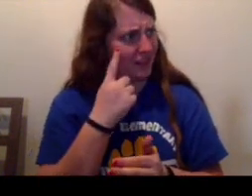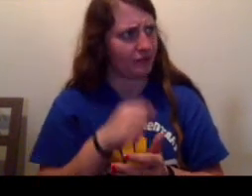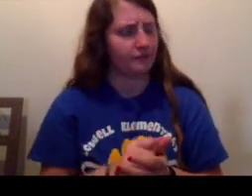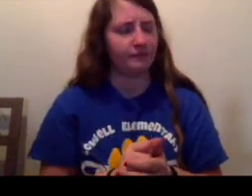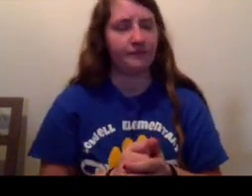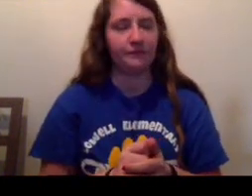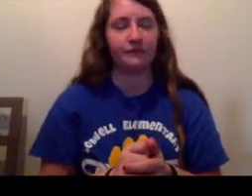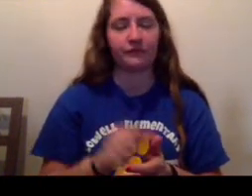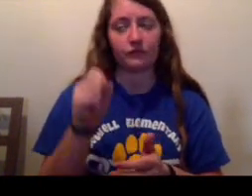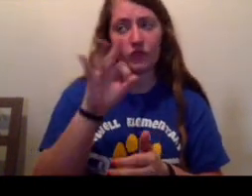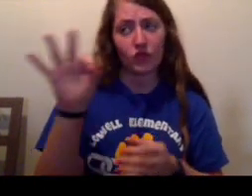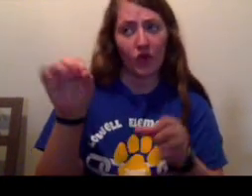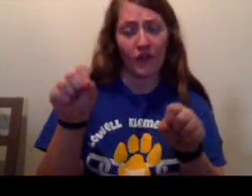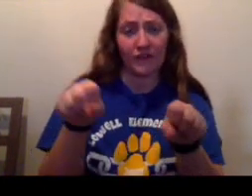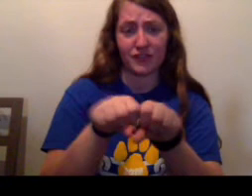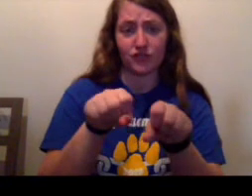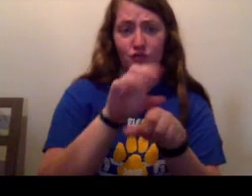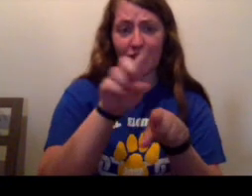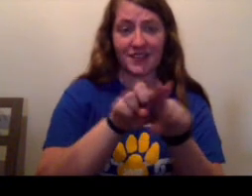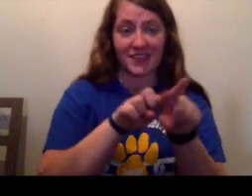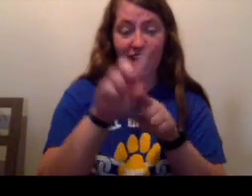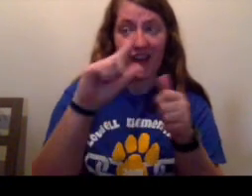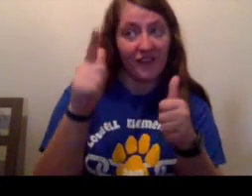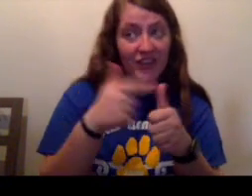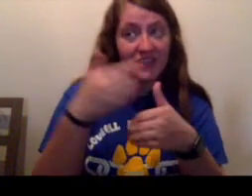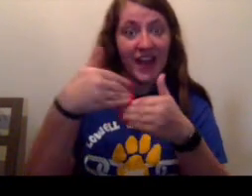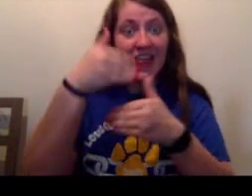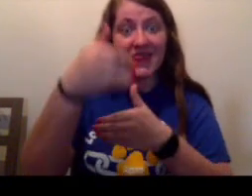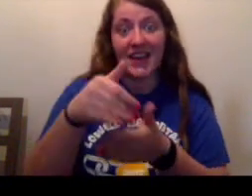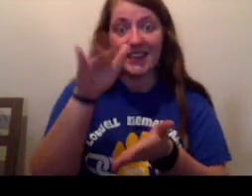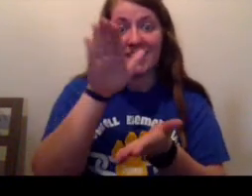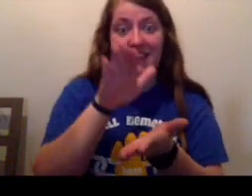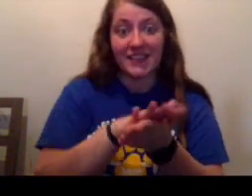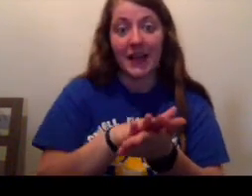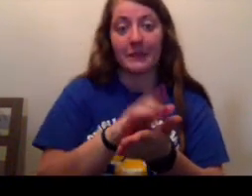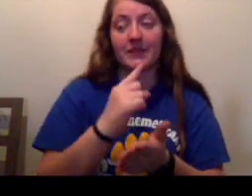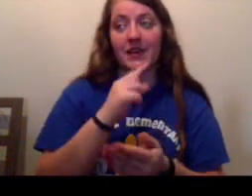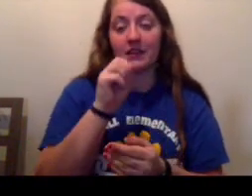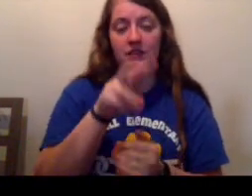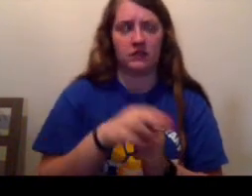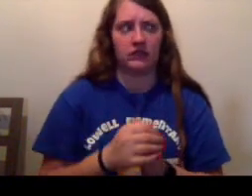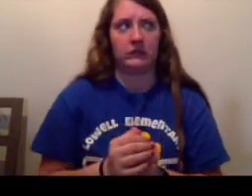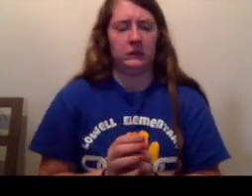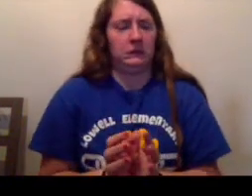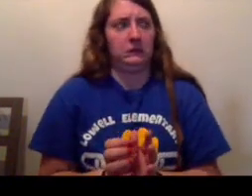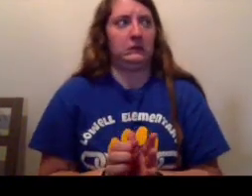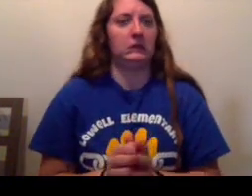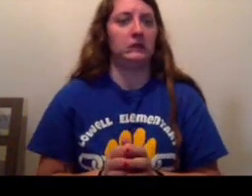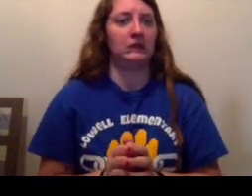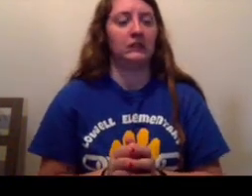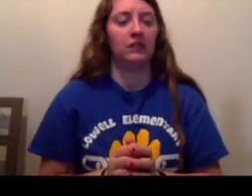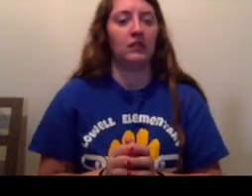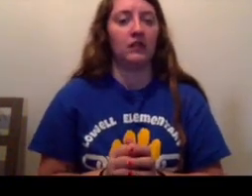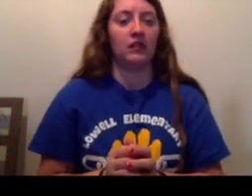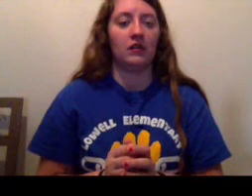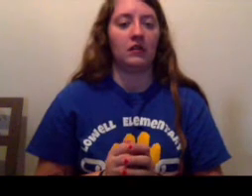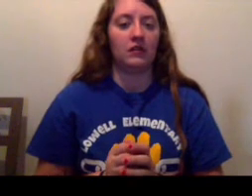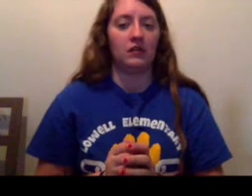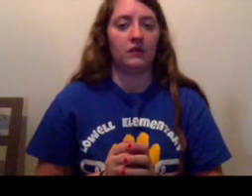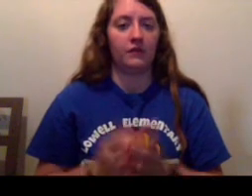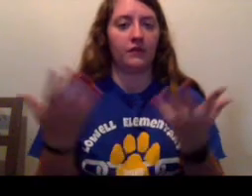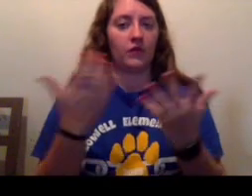off his shoe and sock first. Stanley shivered as he tried to imagine it. What's a Maria